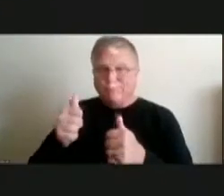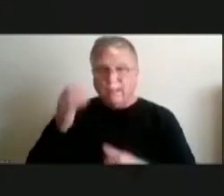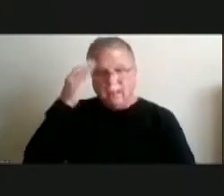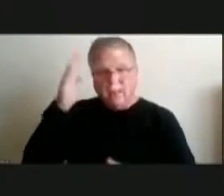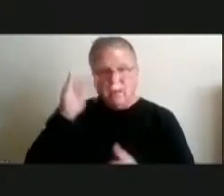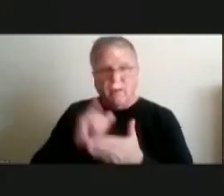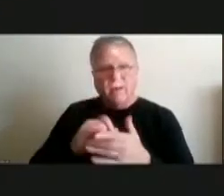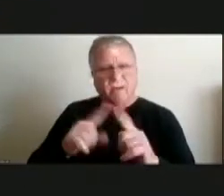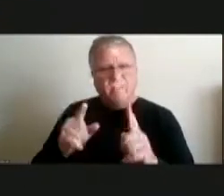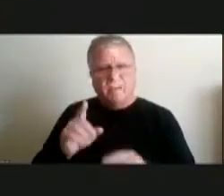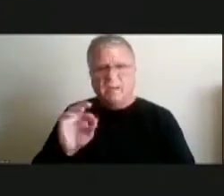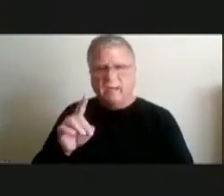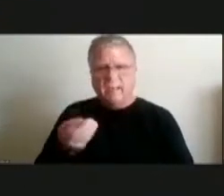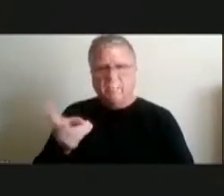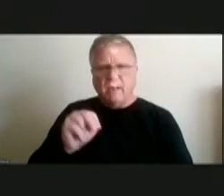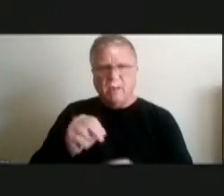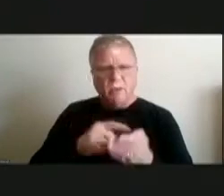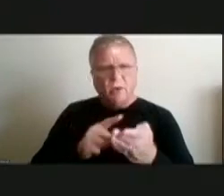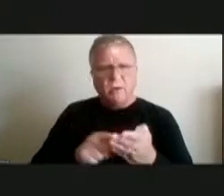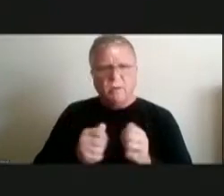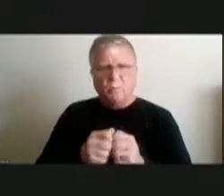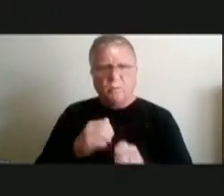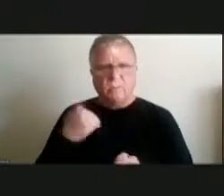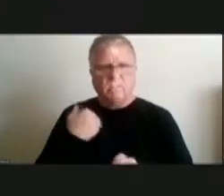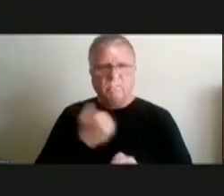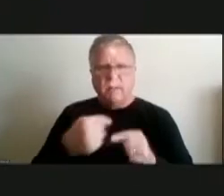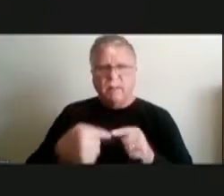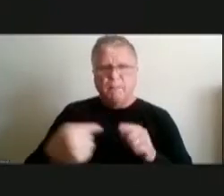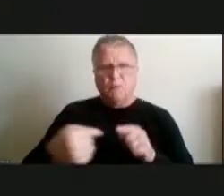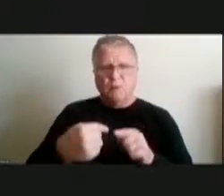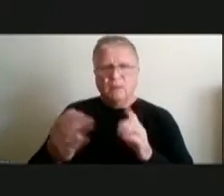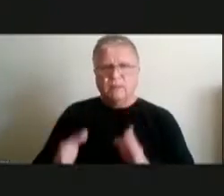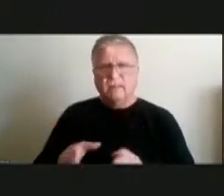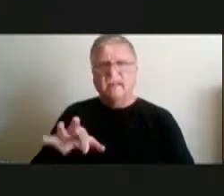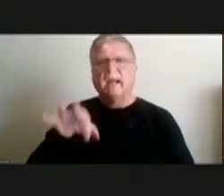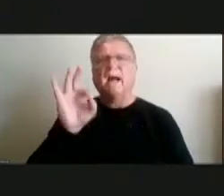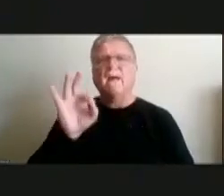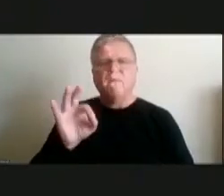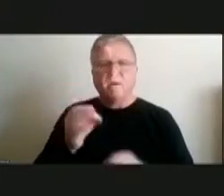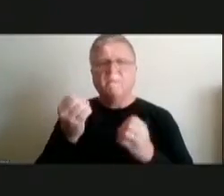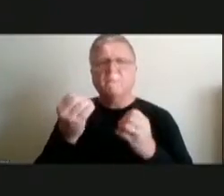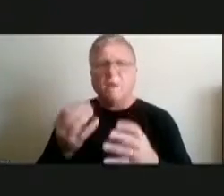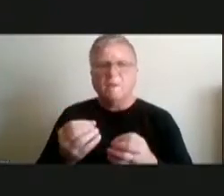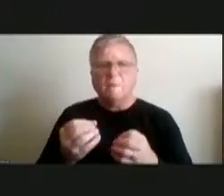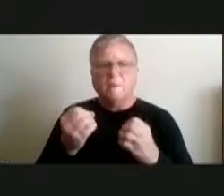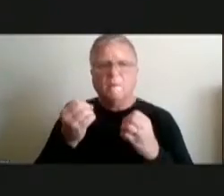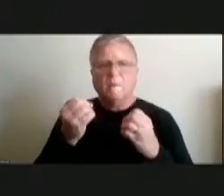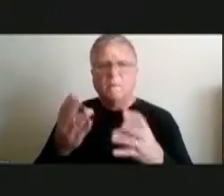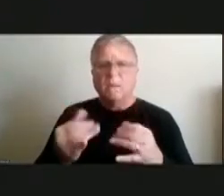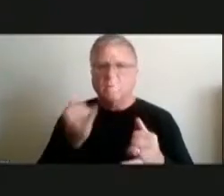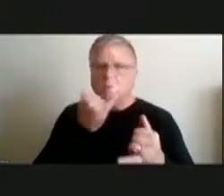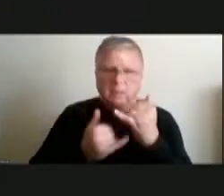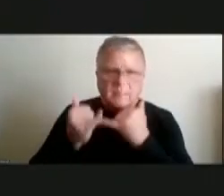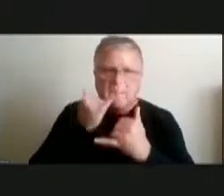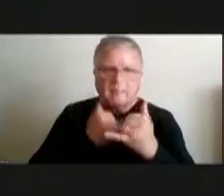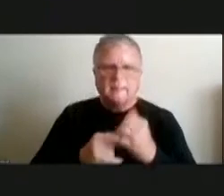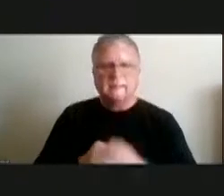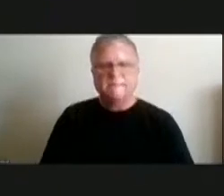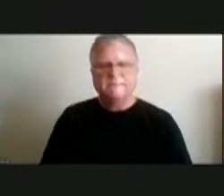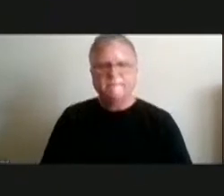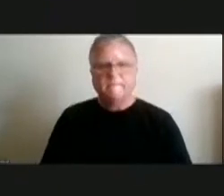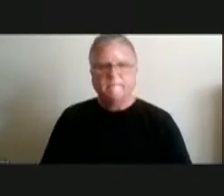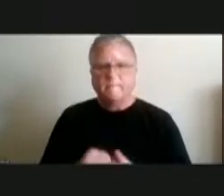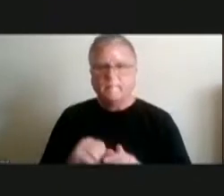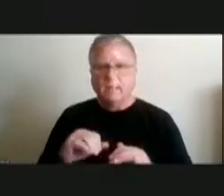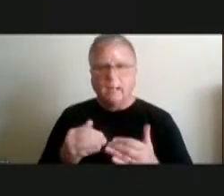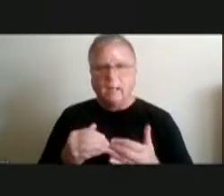did my own auditing of course with my opponents and some other people and i found like multiple multiple mistakes and you know i don't know how we enforce that